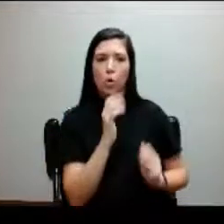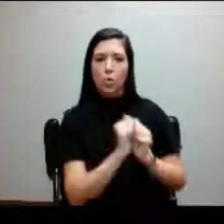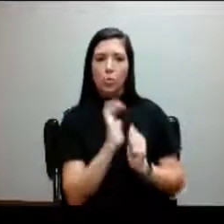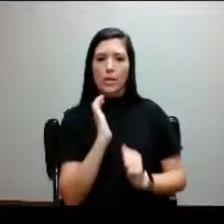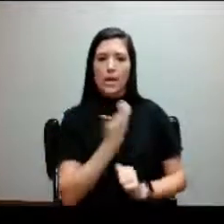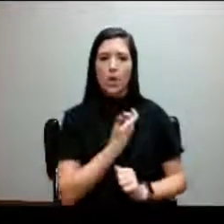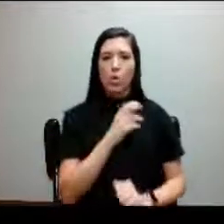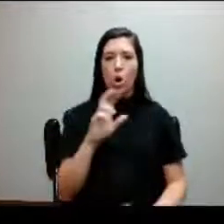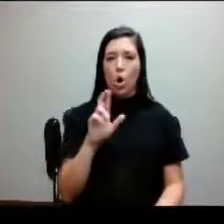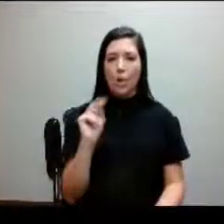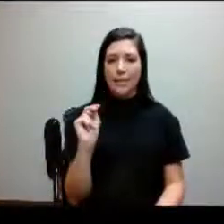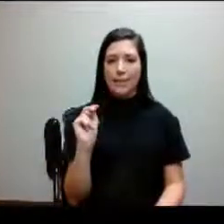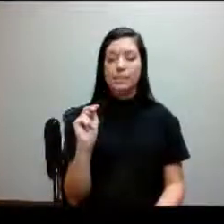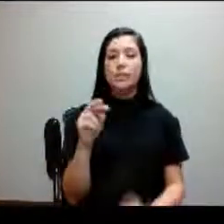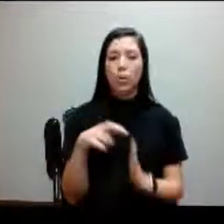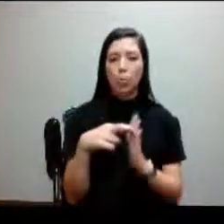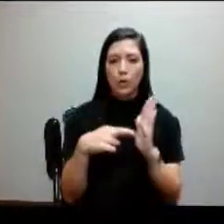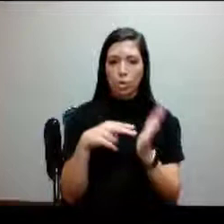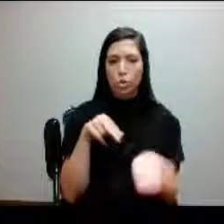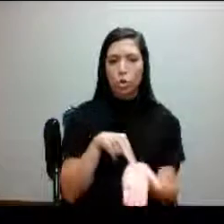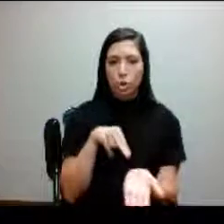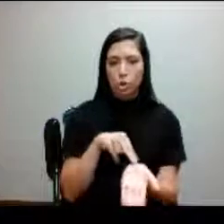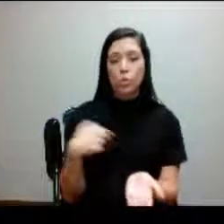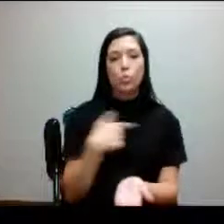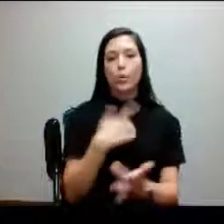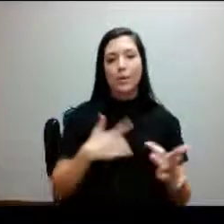nurses. And so we're excited for that possibility.